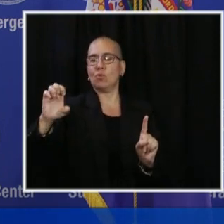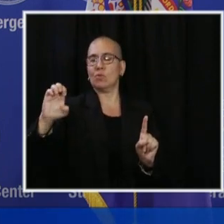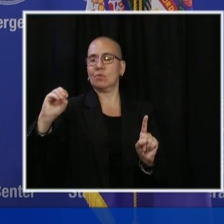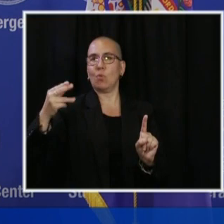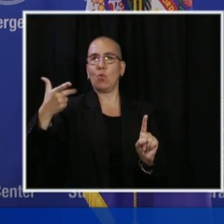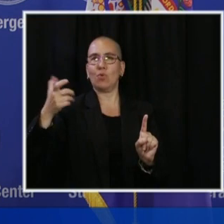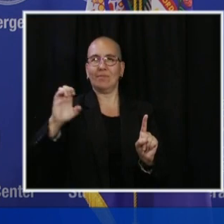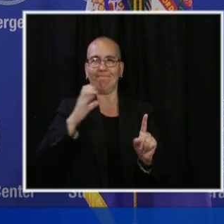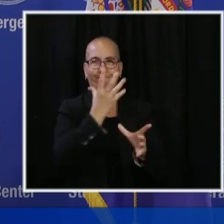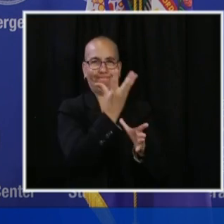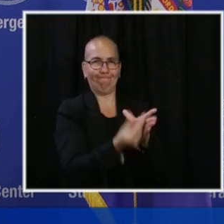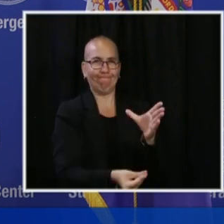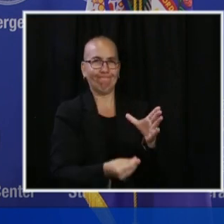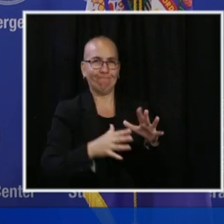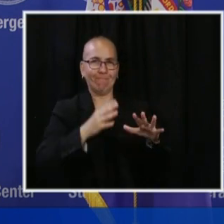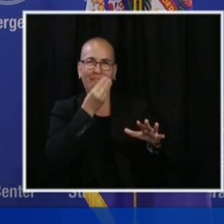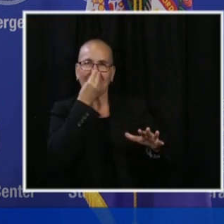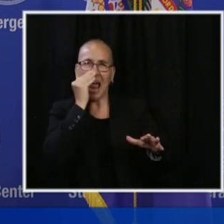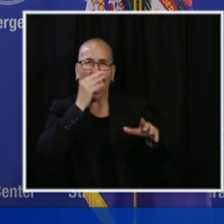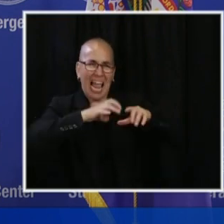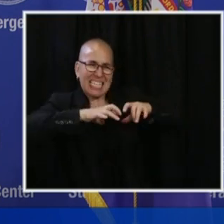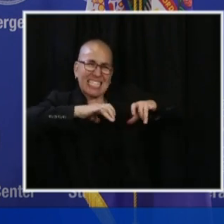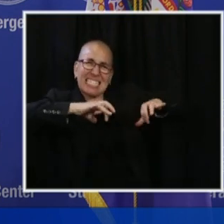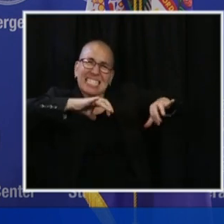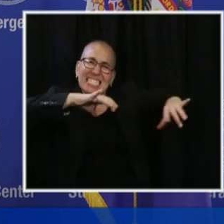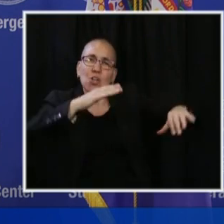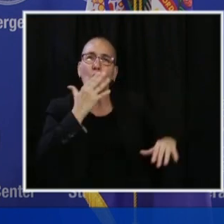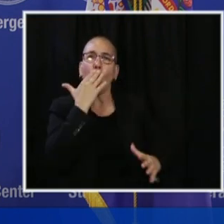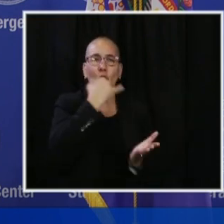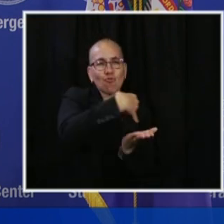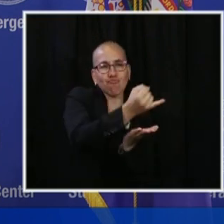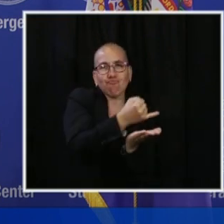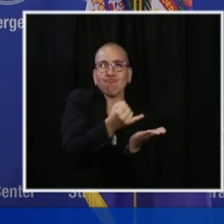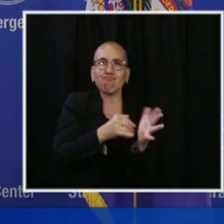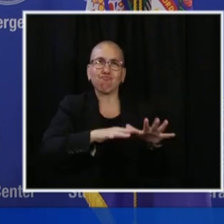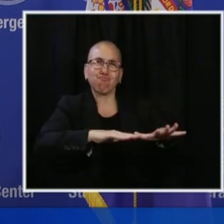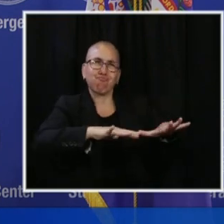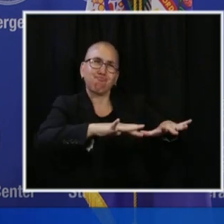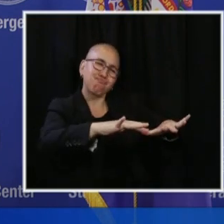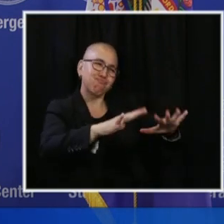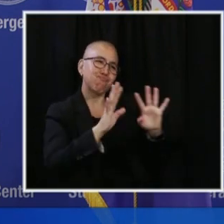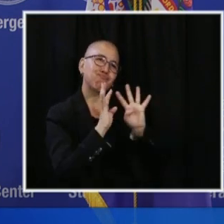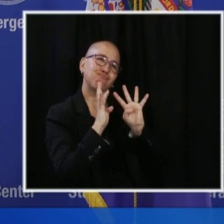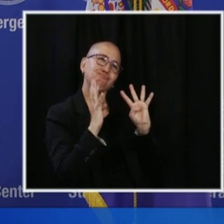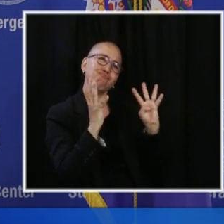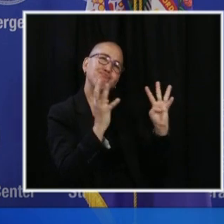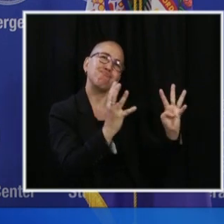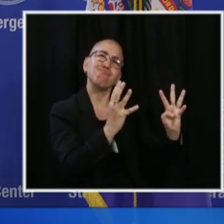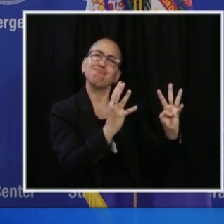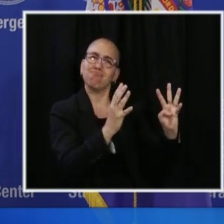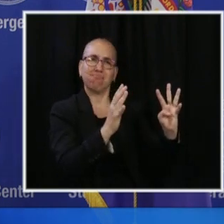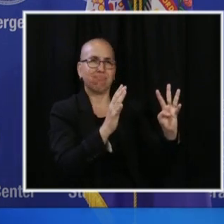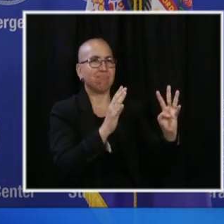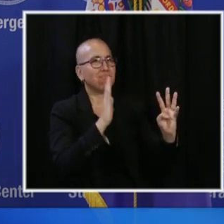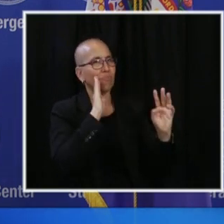wants and that's what we want. This afternoon, we will move back into our more multi-agency coordinated